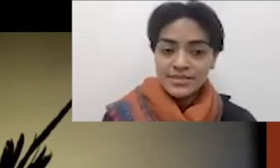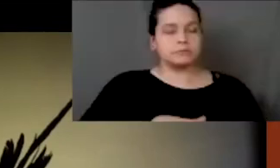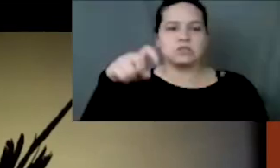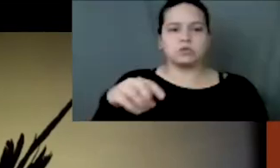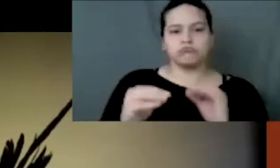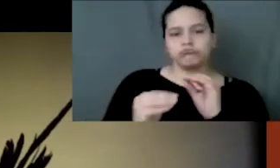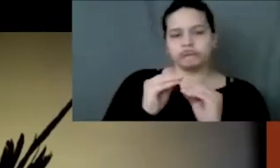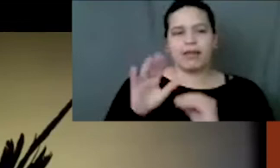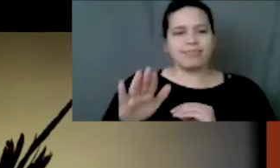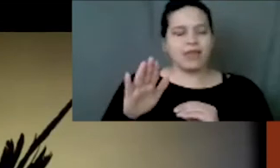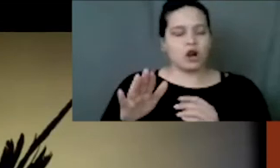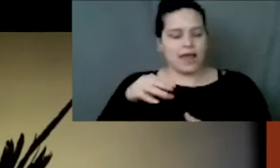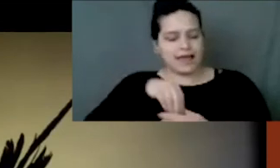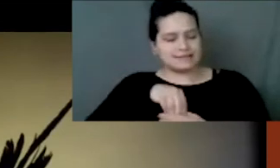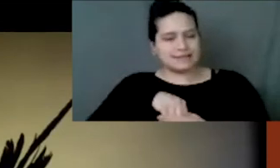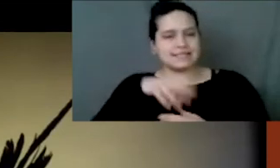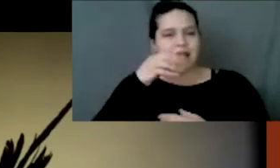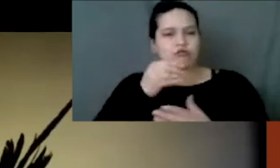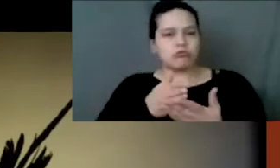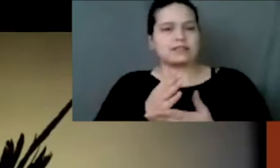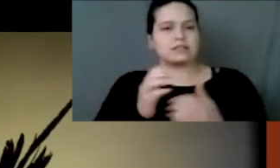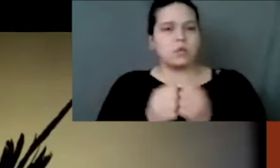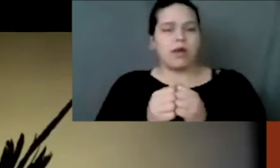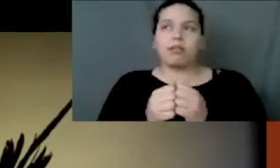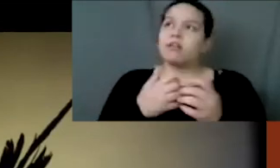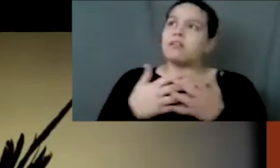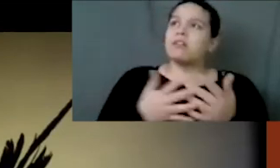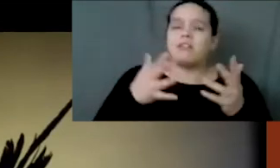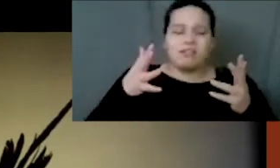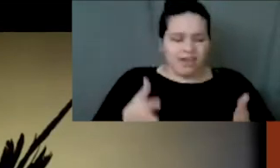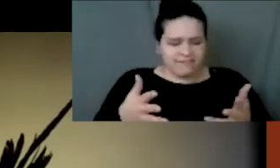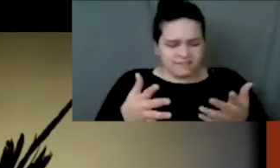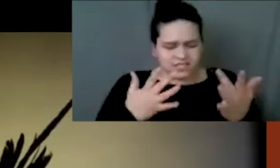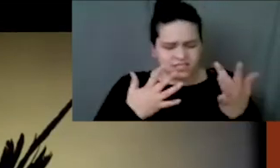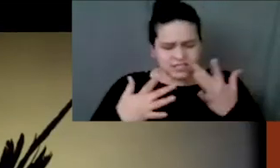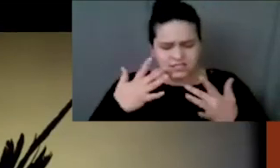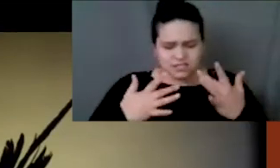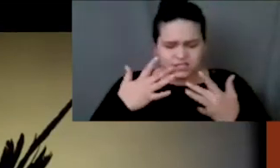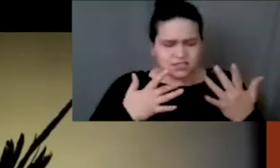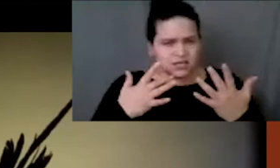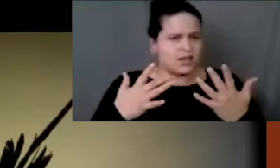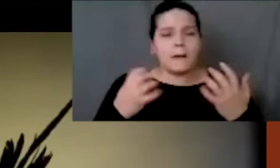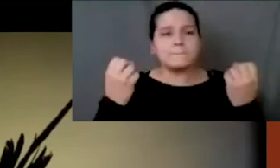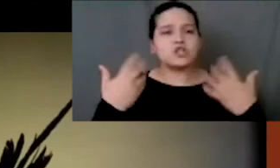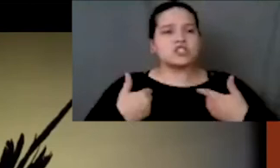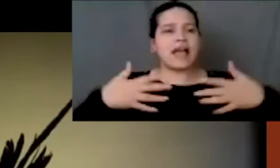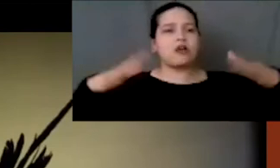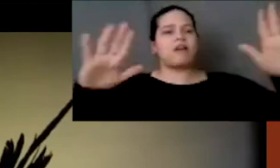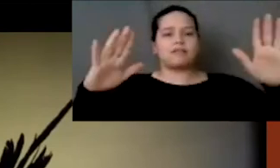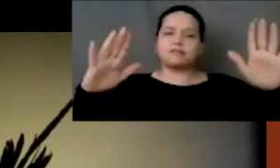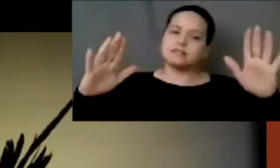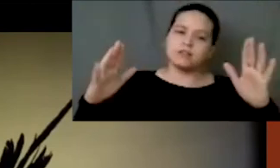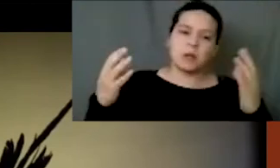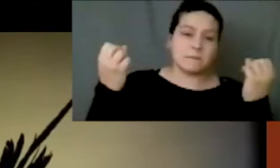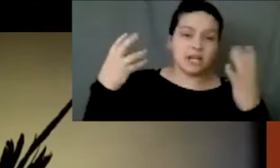essence and rights with the few remaining pieces with much sacrifice. Over the passing of generations during hundreds of years